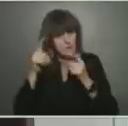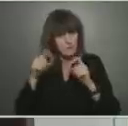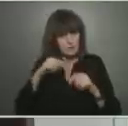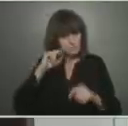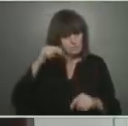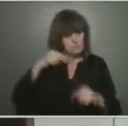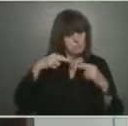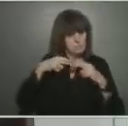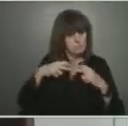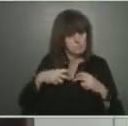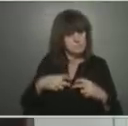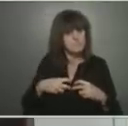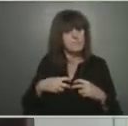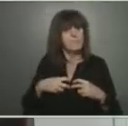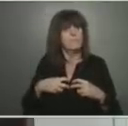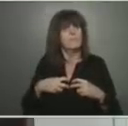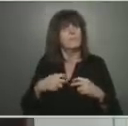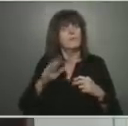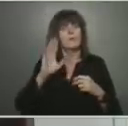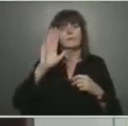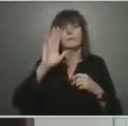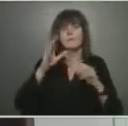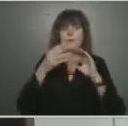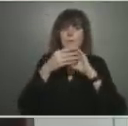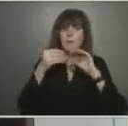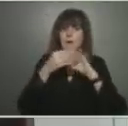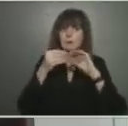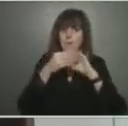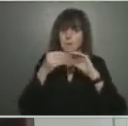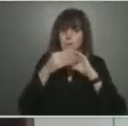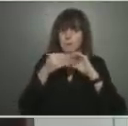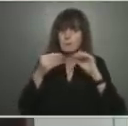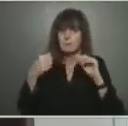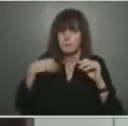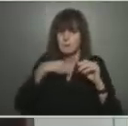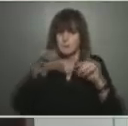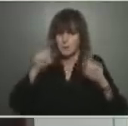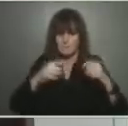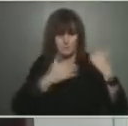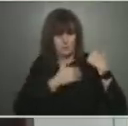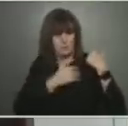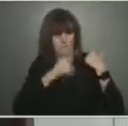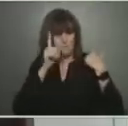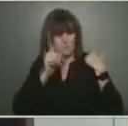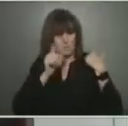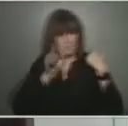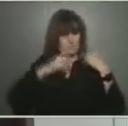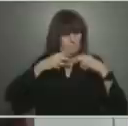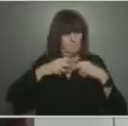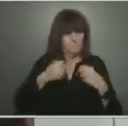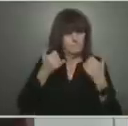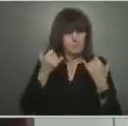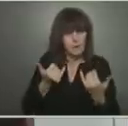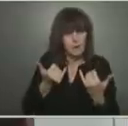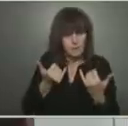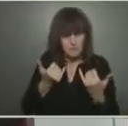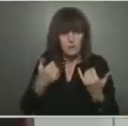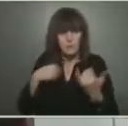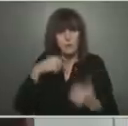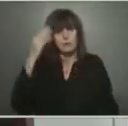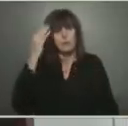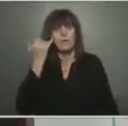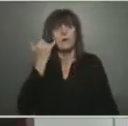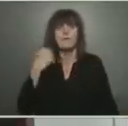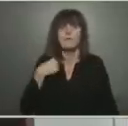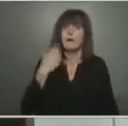that we all just have to monitor ourselves now and know that if we go to a restaurant or a sporting